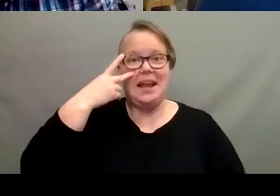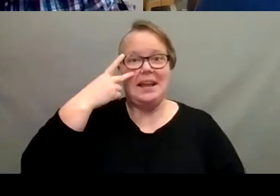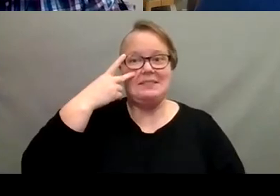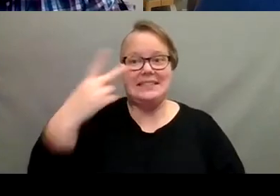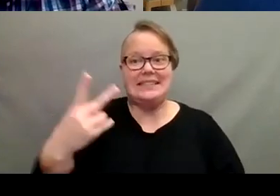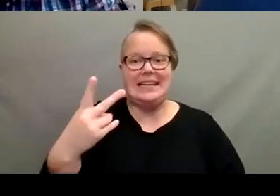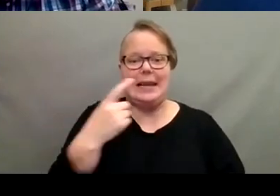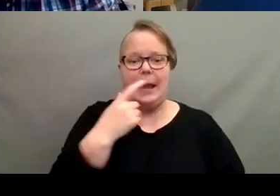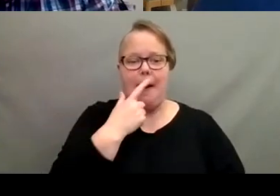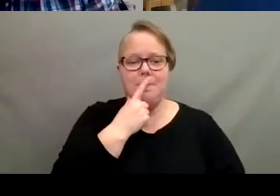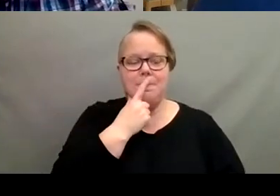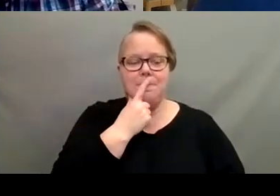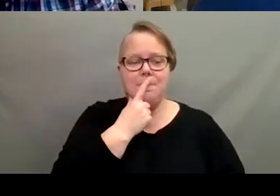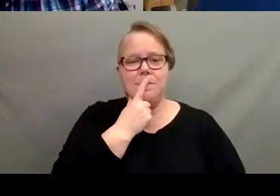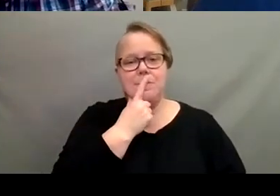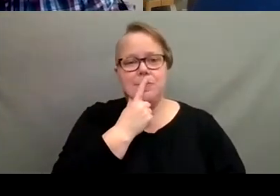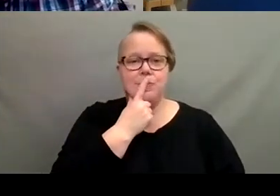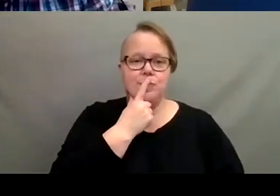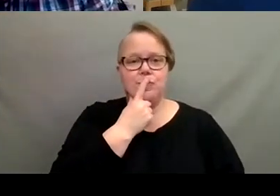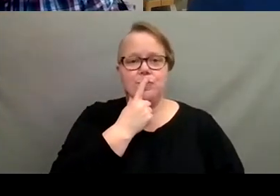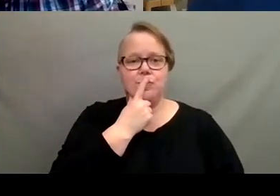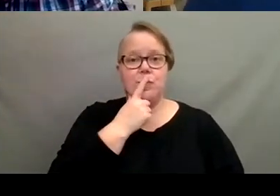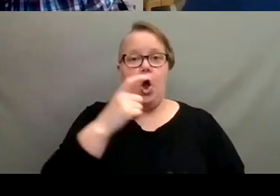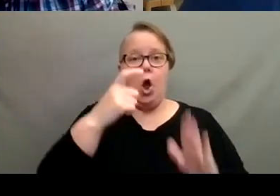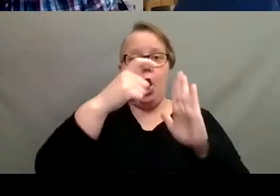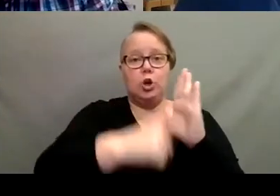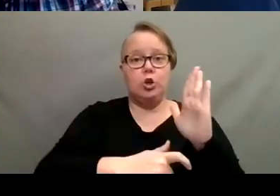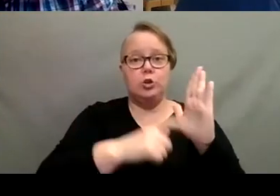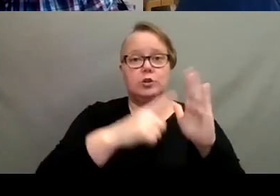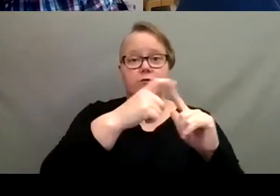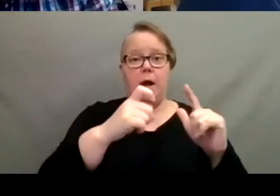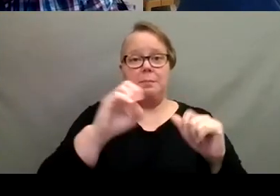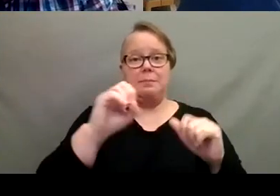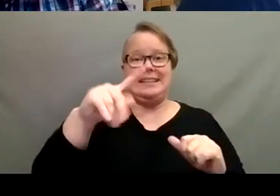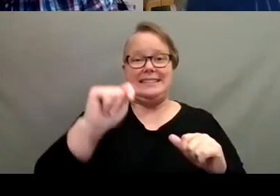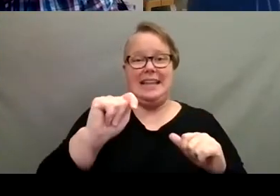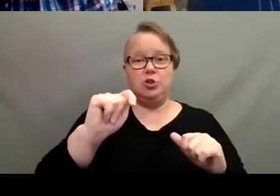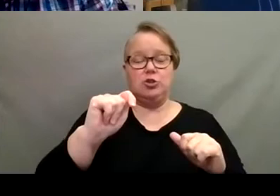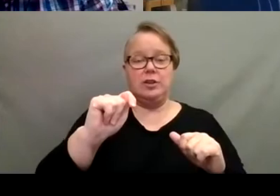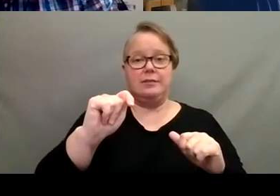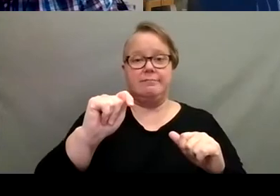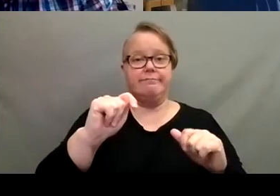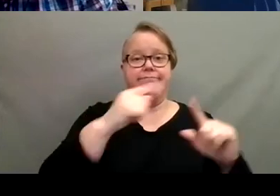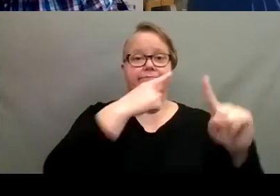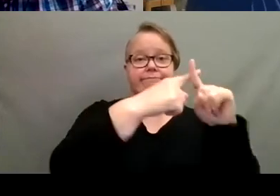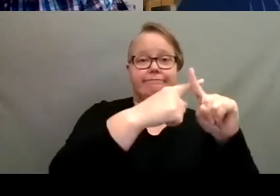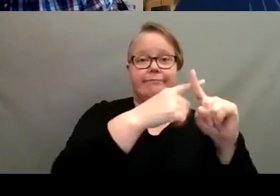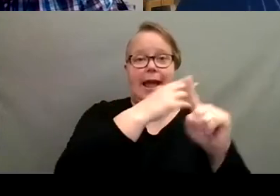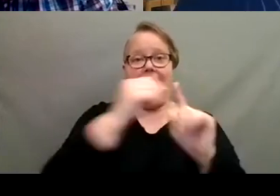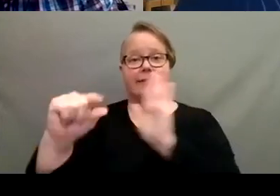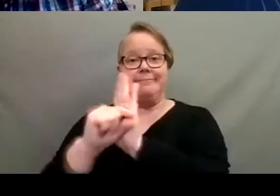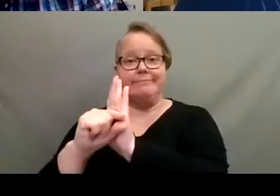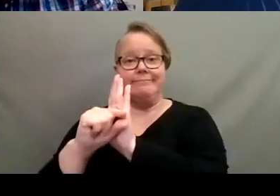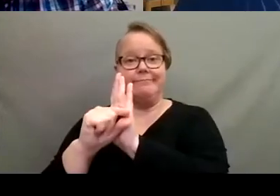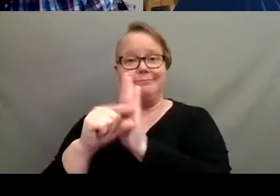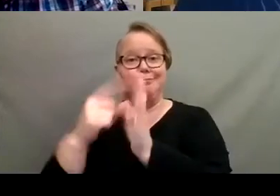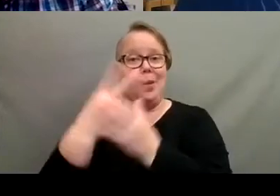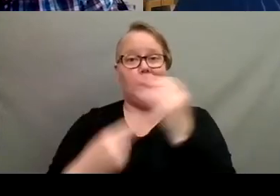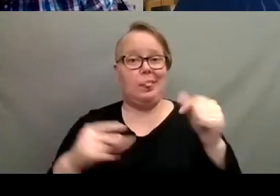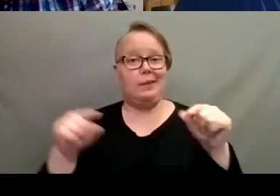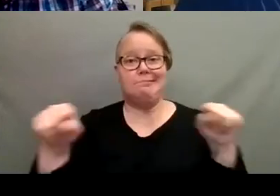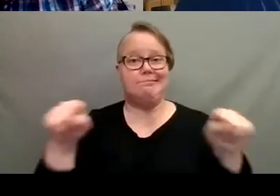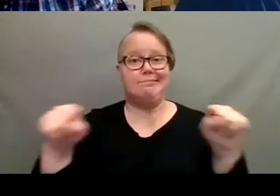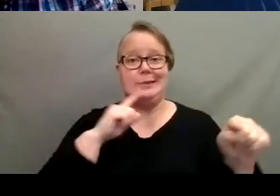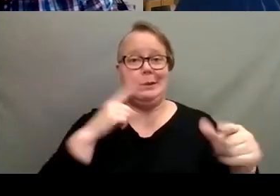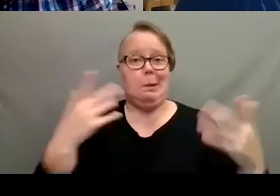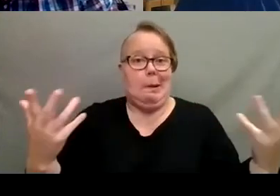seen, um, articles from extension sources going either way. Um, so I don't